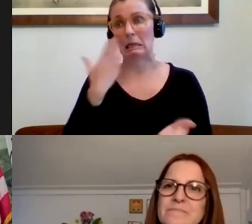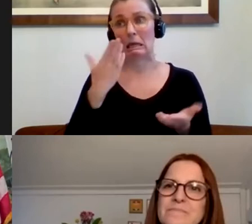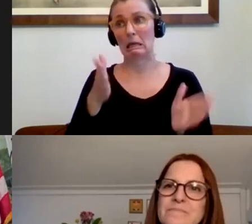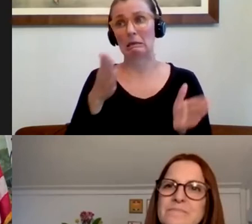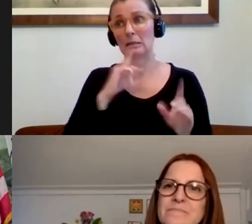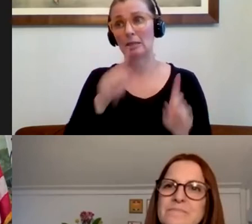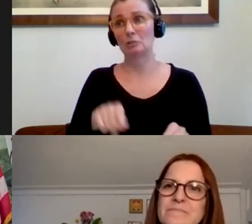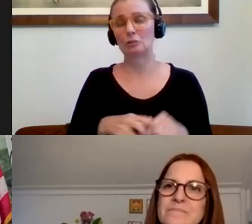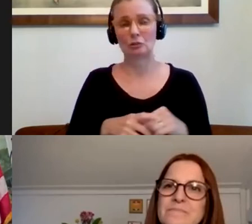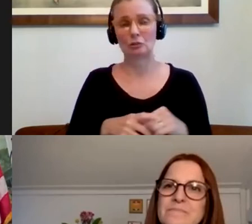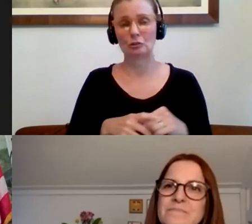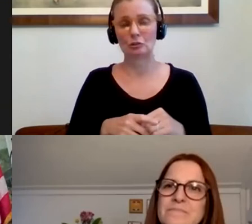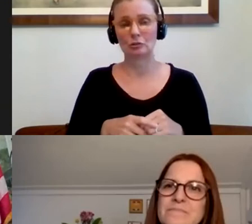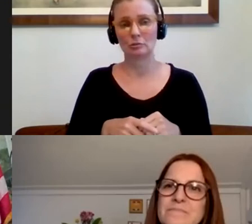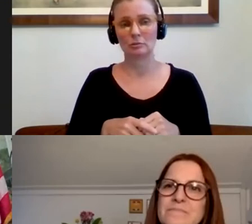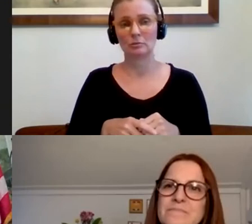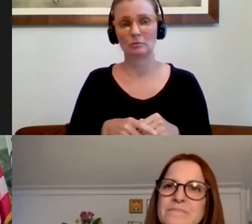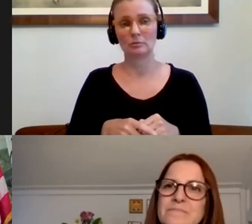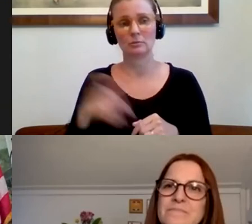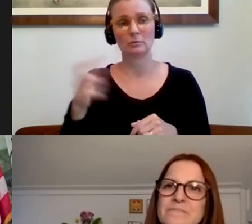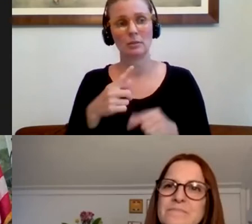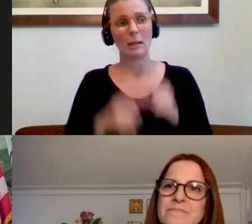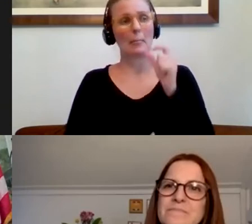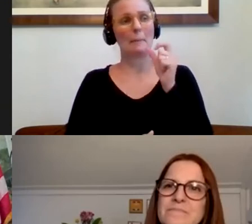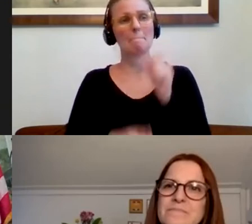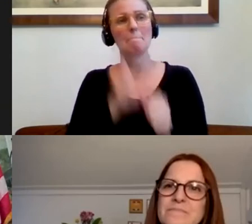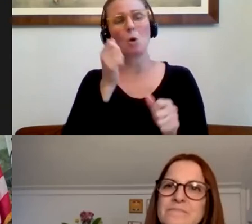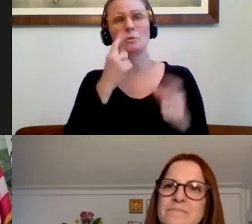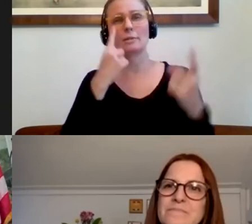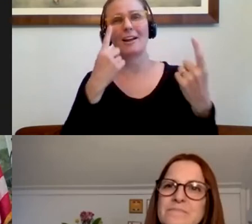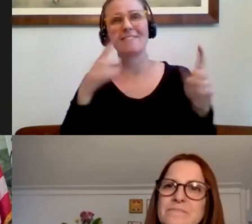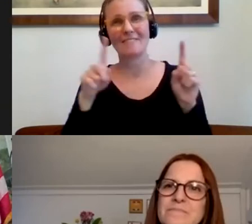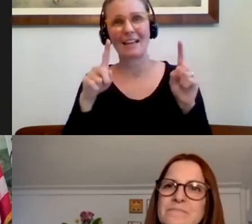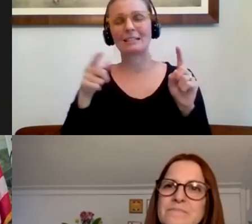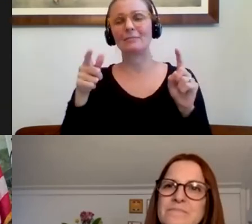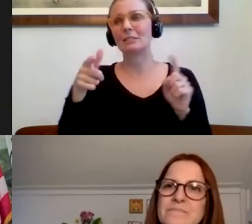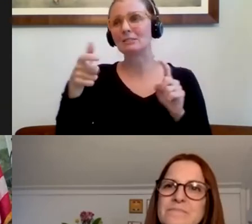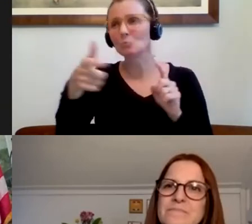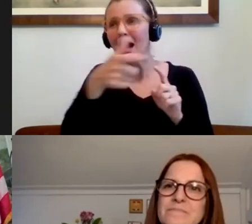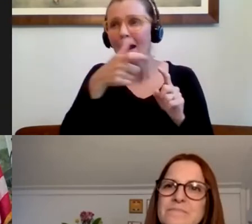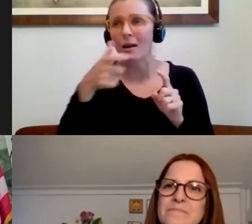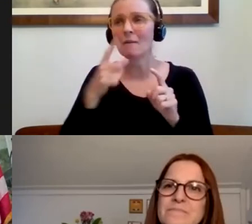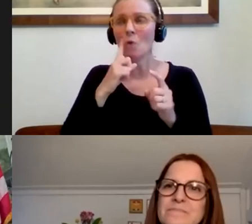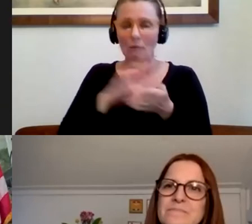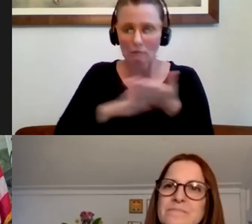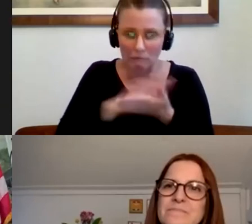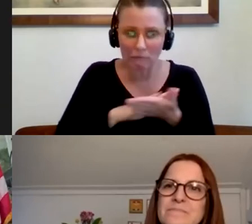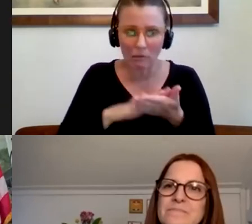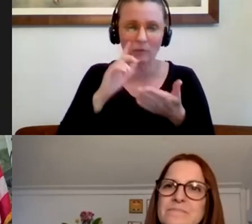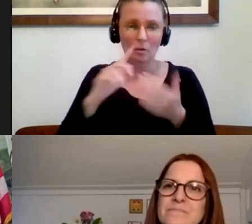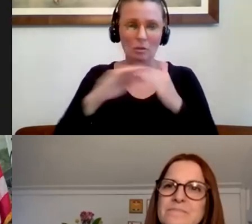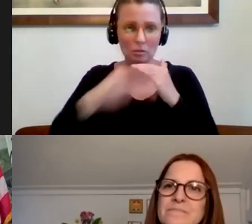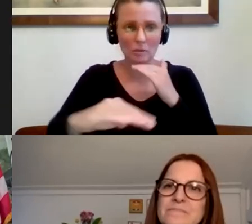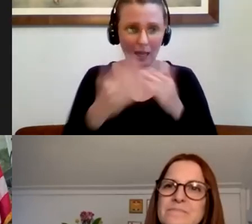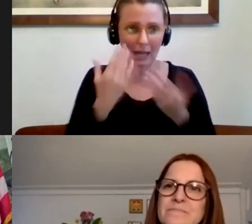is the most effective disinfectant spray for surfaces and what stores carry it? I don't know a direct answer. Doug, Cindy, does anyone know?